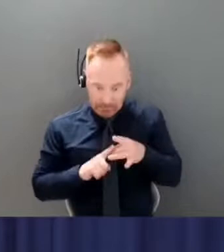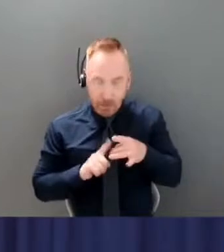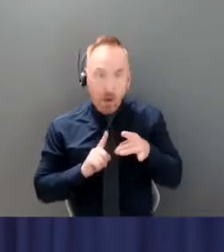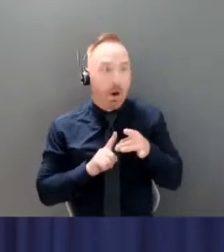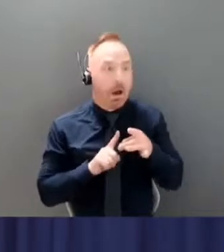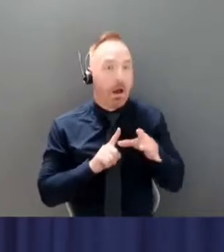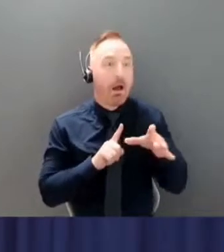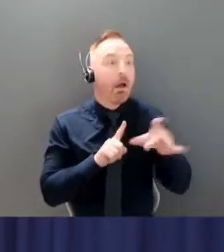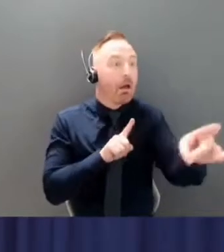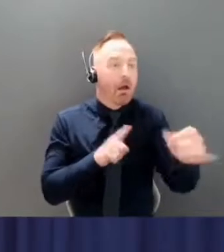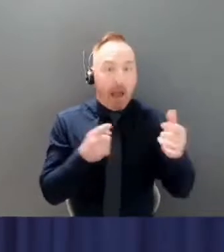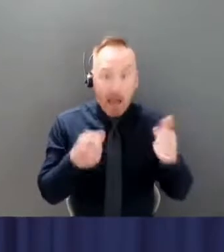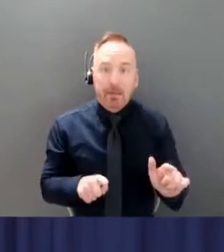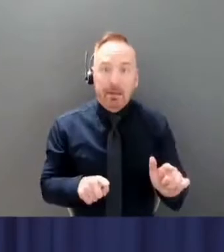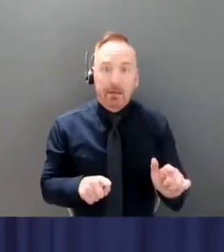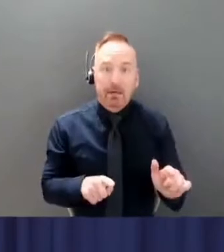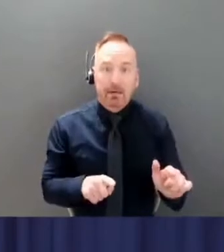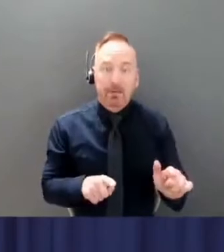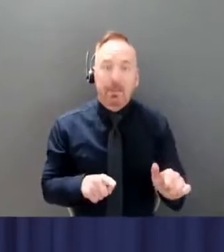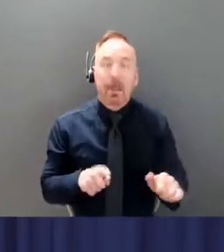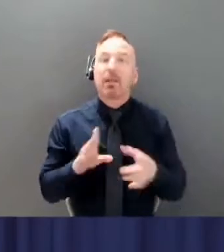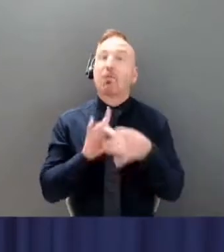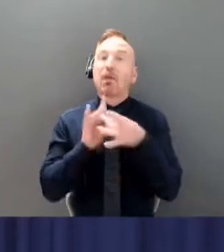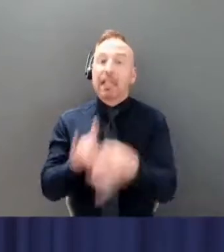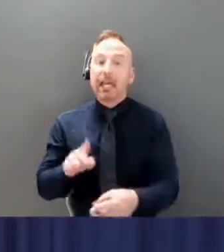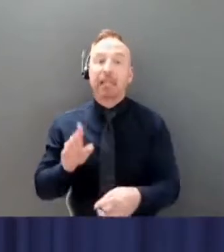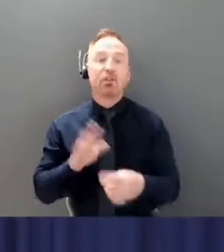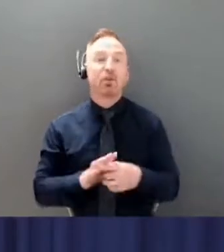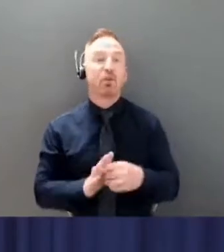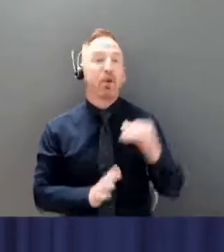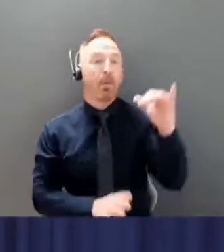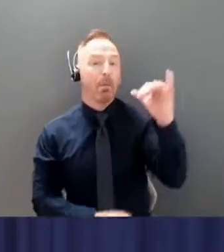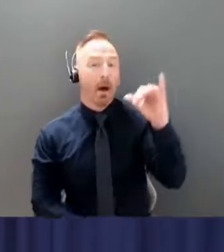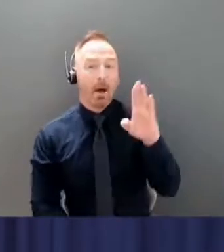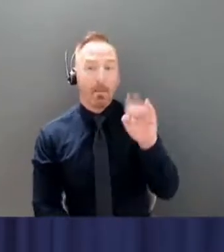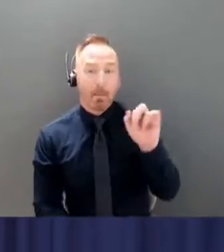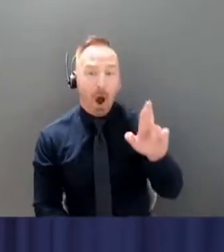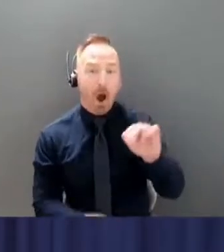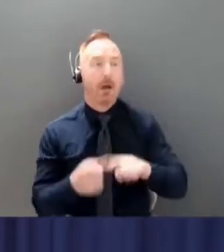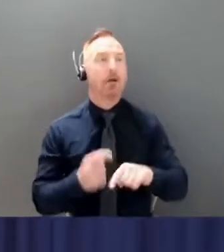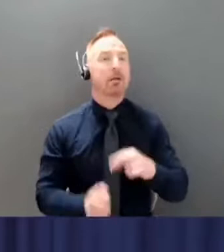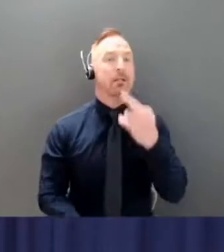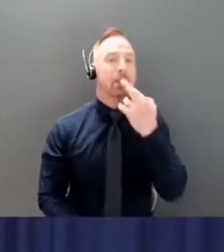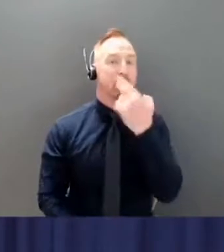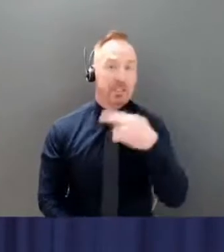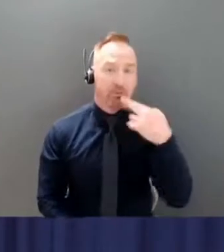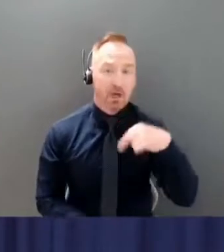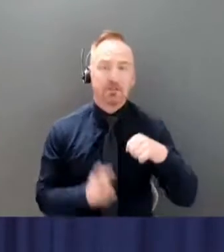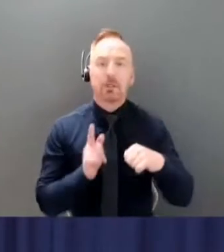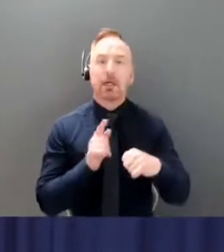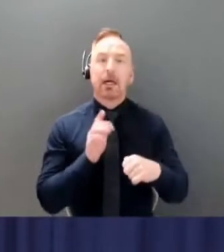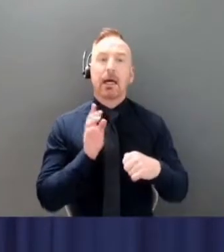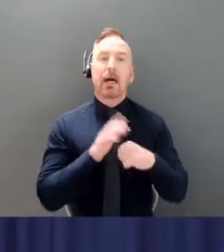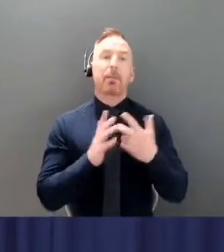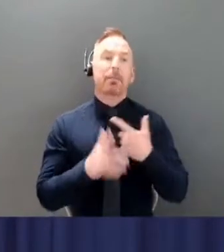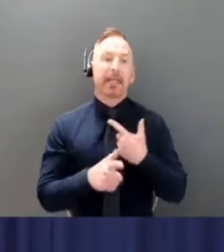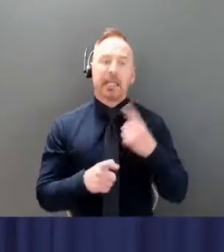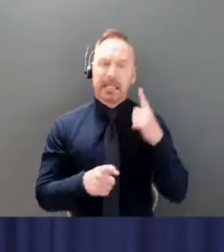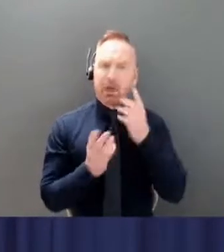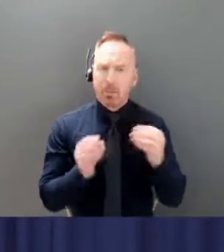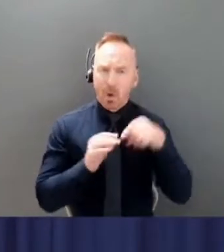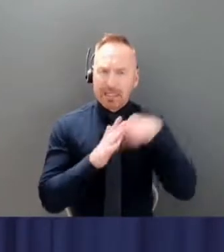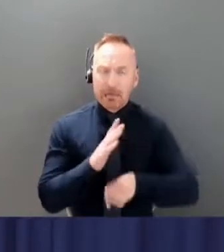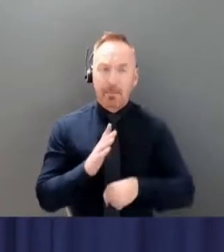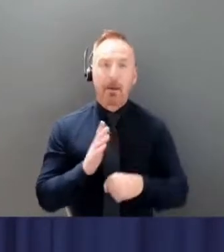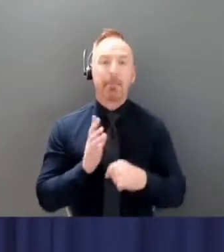applies also to bars and restaurants, and you'll hear more about that. You must wear a mask unless you are seated at your